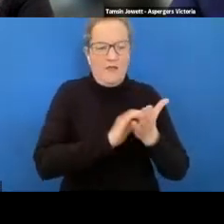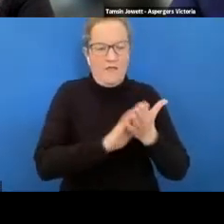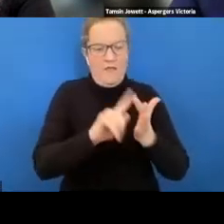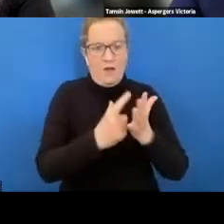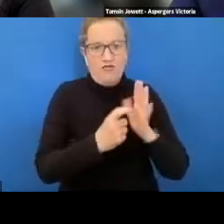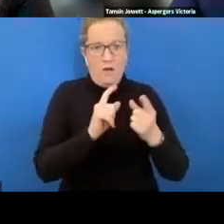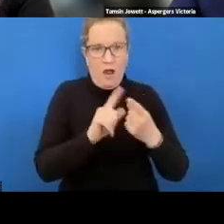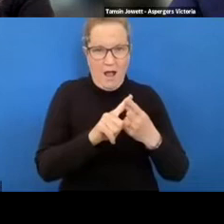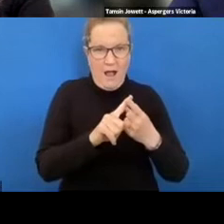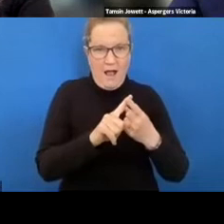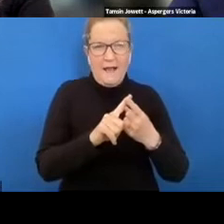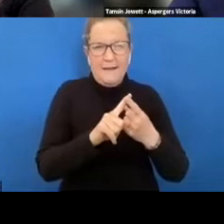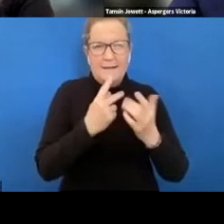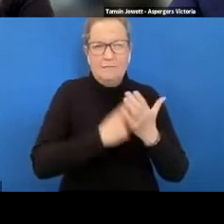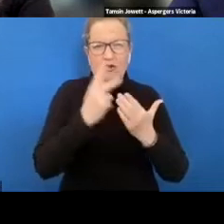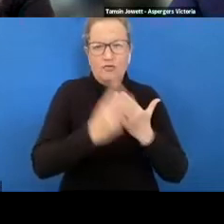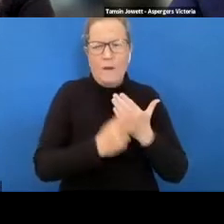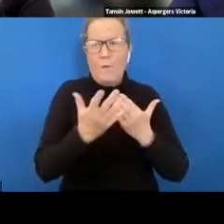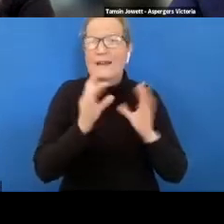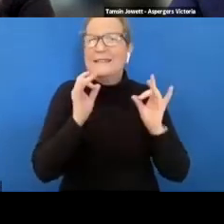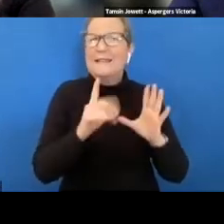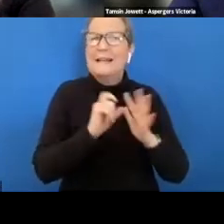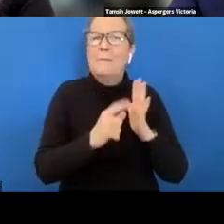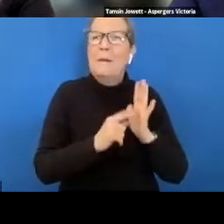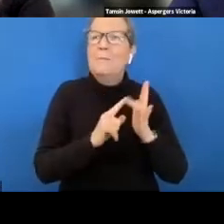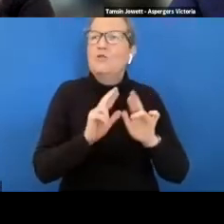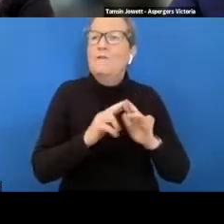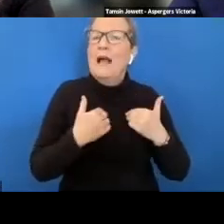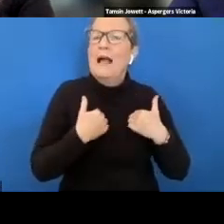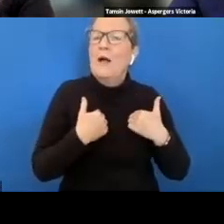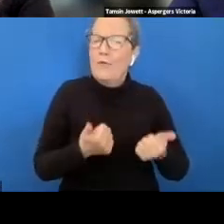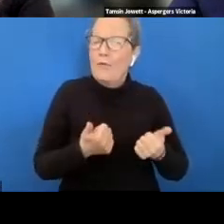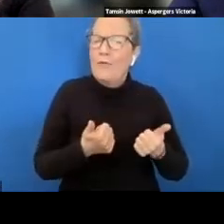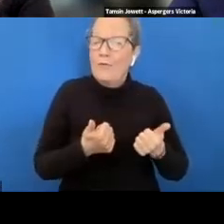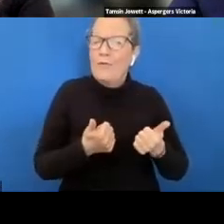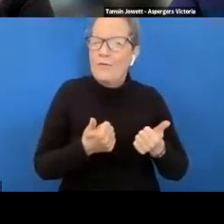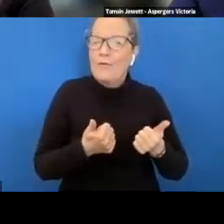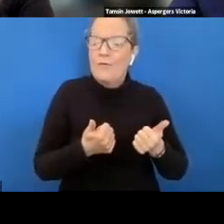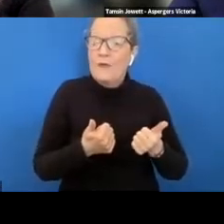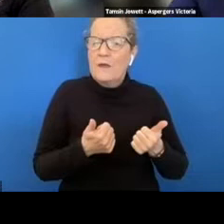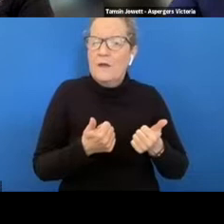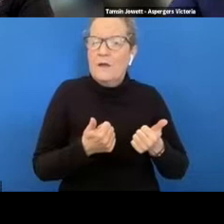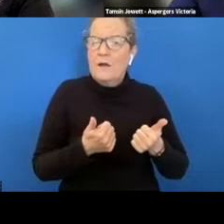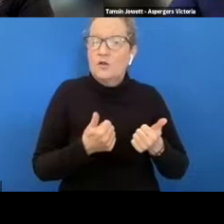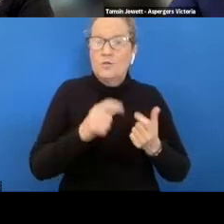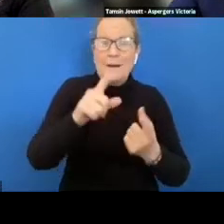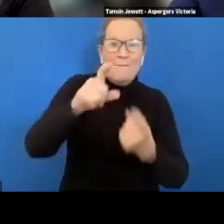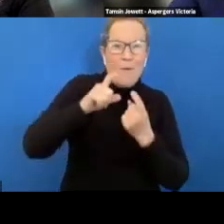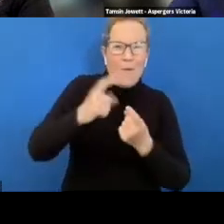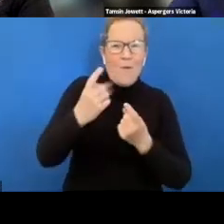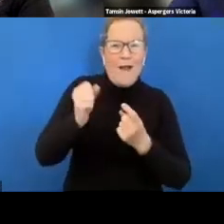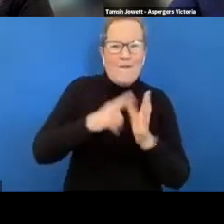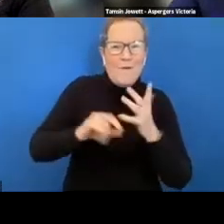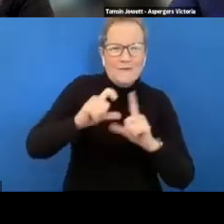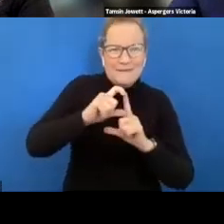initially started in the department of health um to um i guess employ um people on the autism spectrum